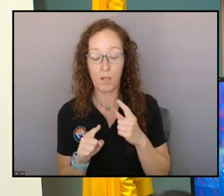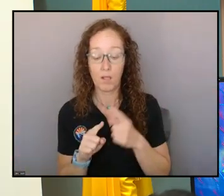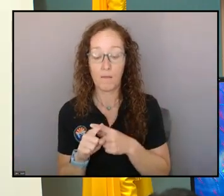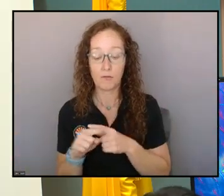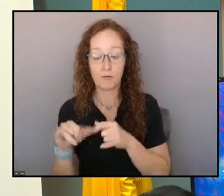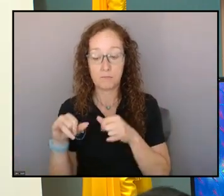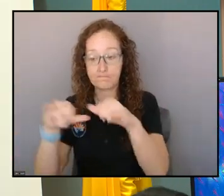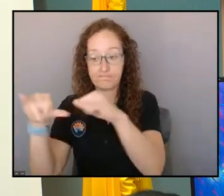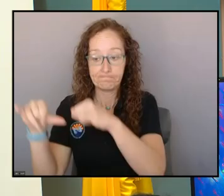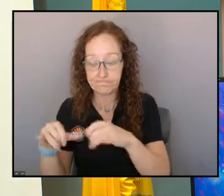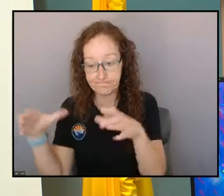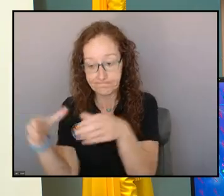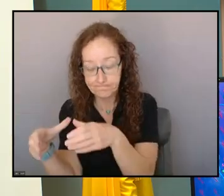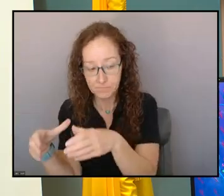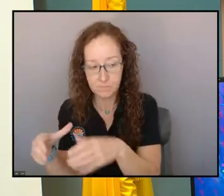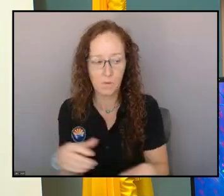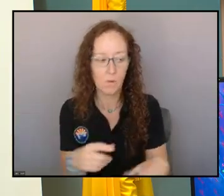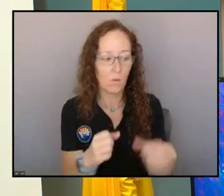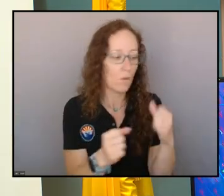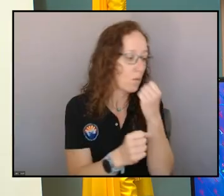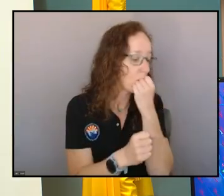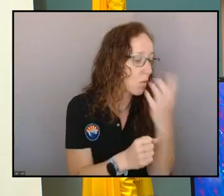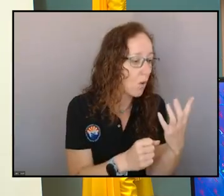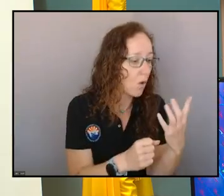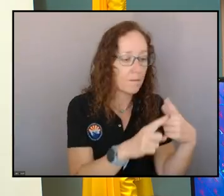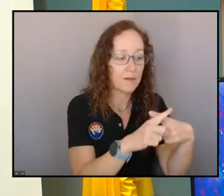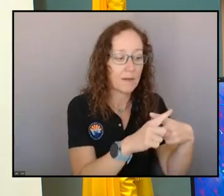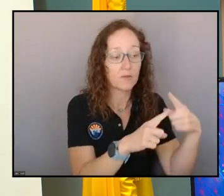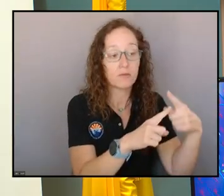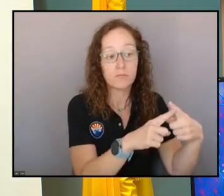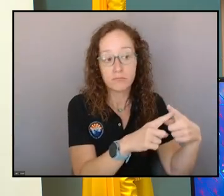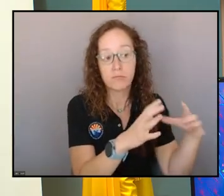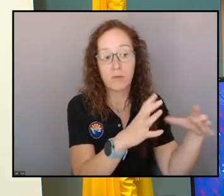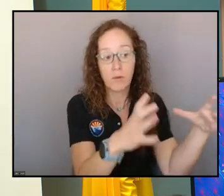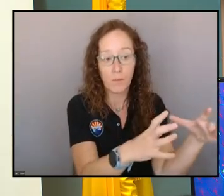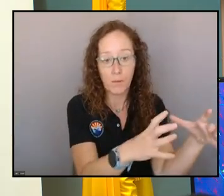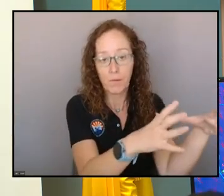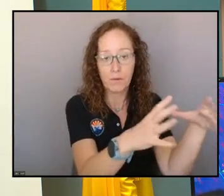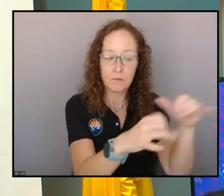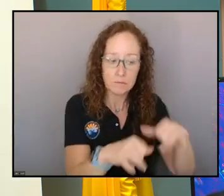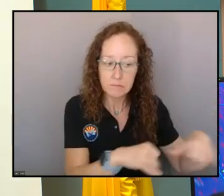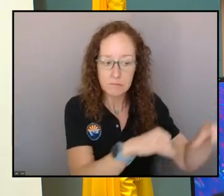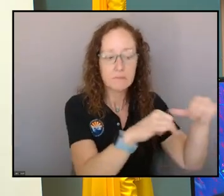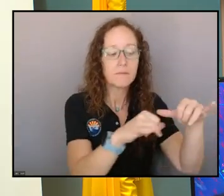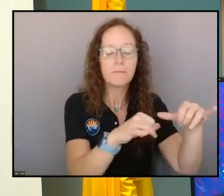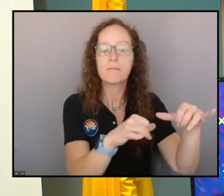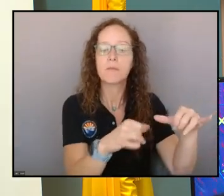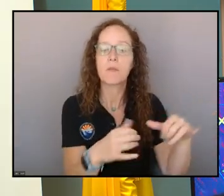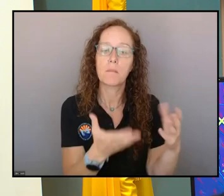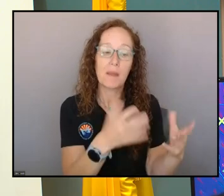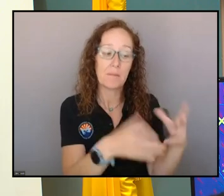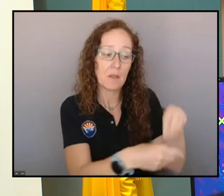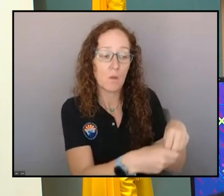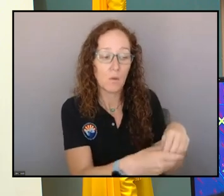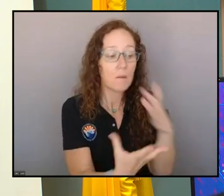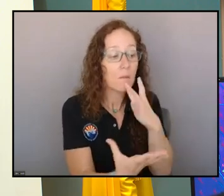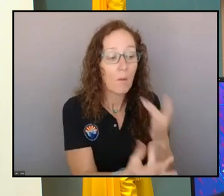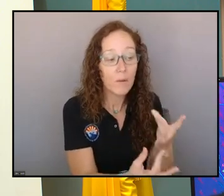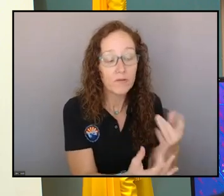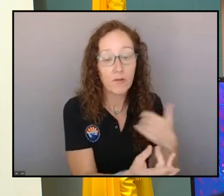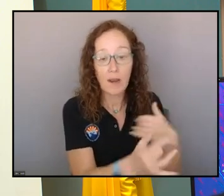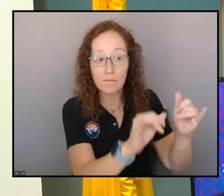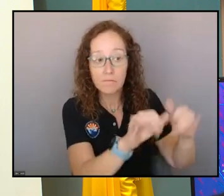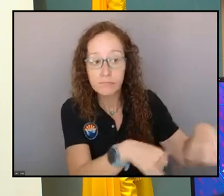moisture. It's going to display that in colors here. So, with this, in and around the northeast